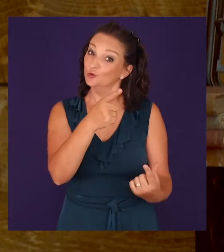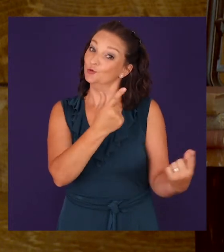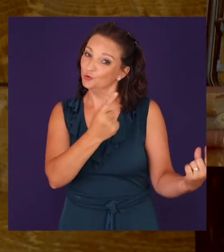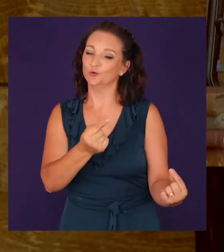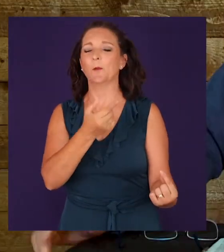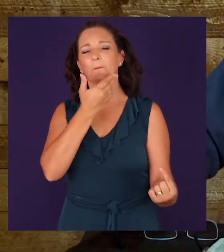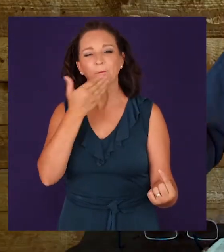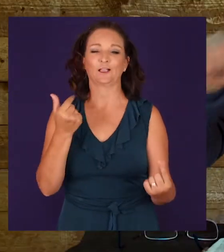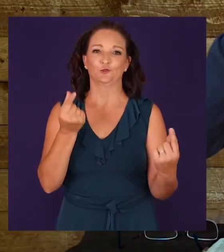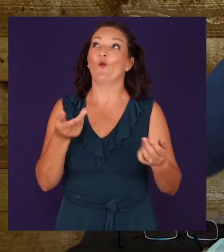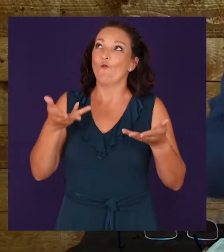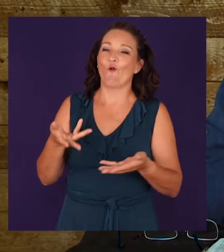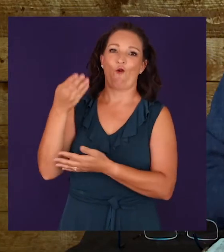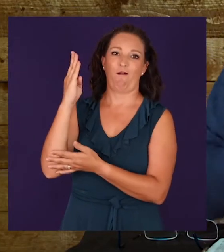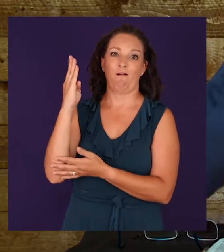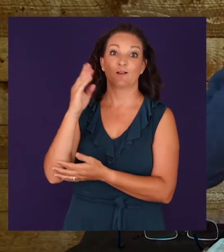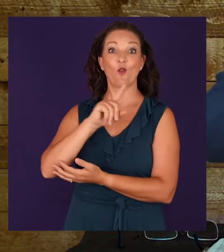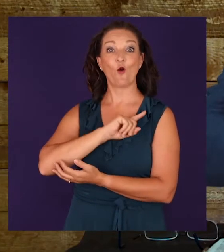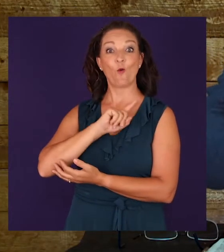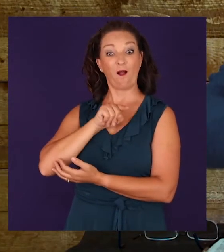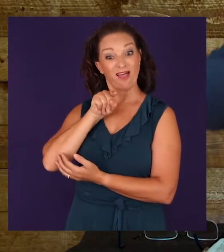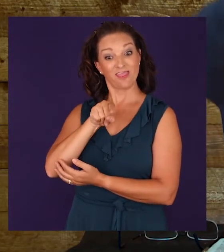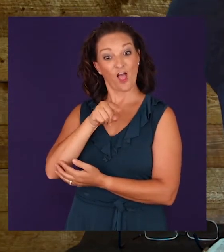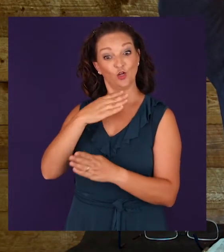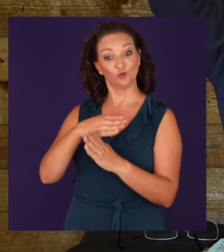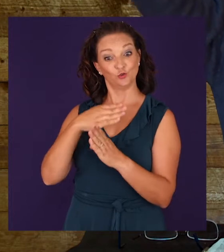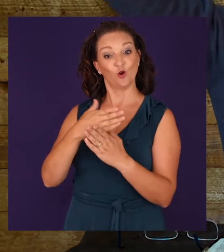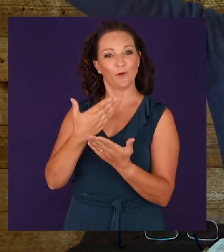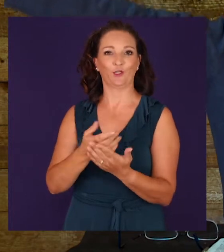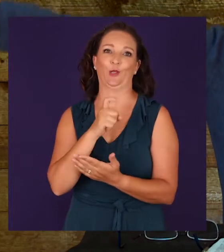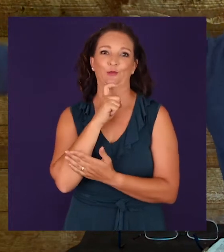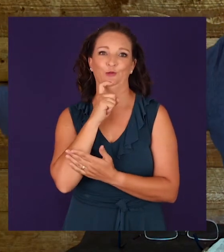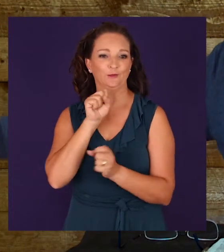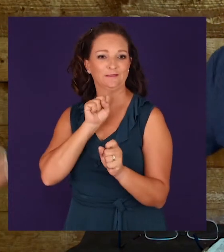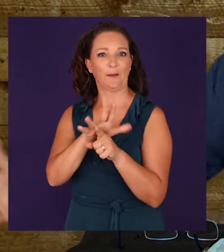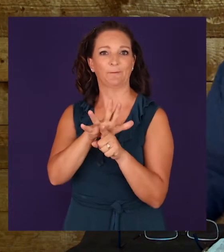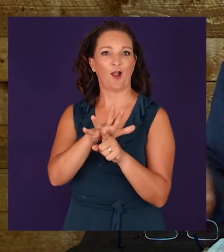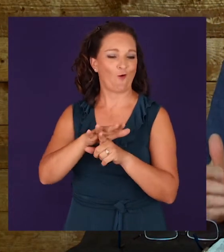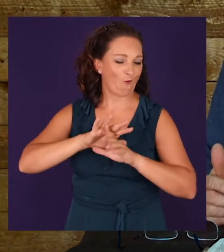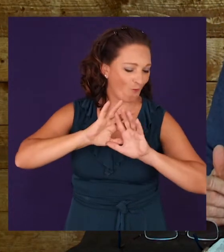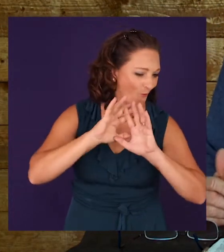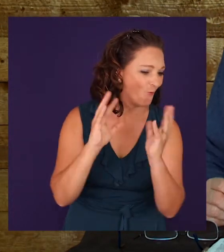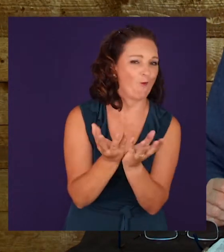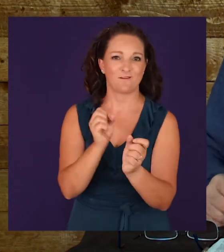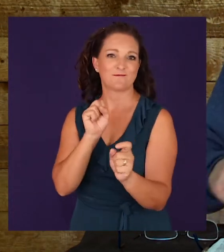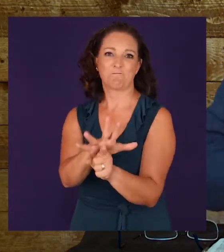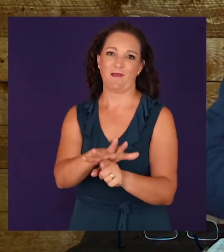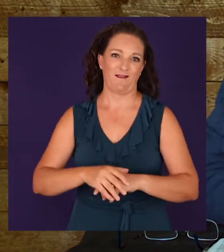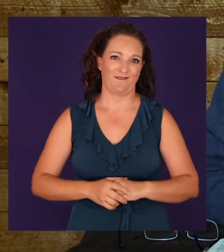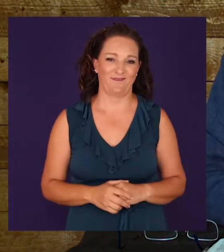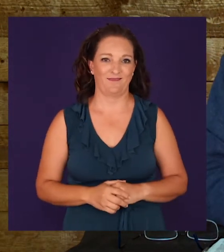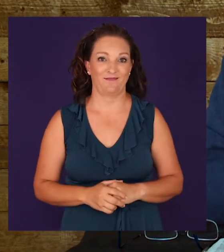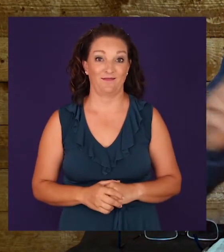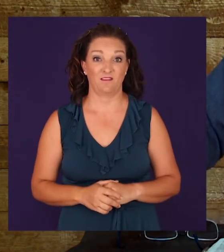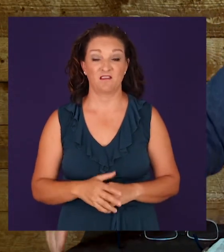your ability, and then God will use that to impact the whole world. And by the